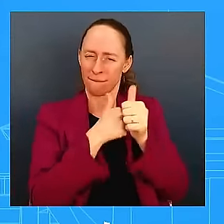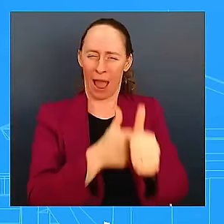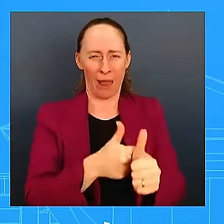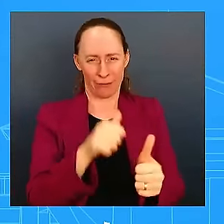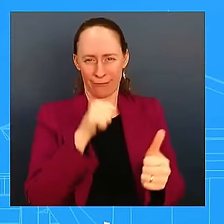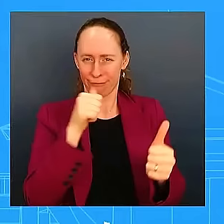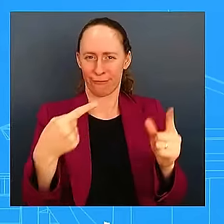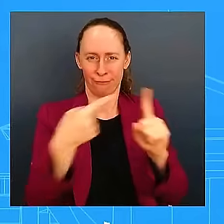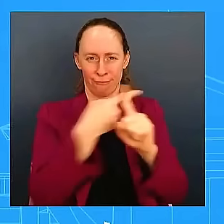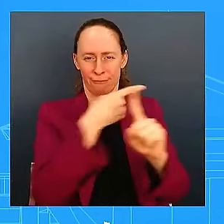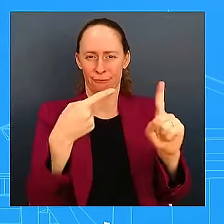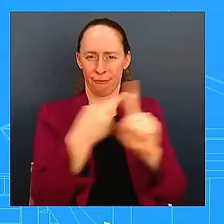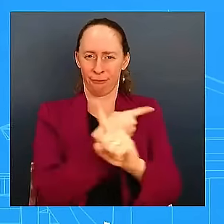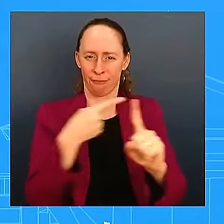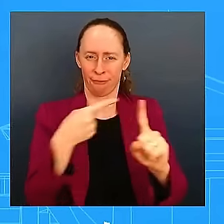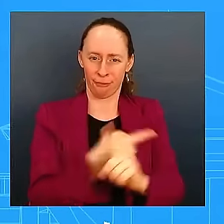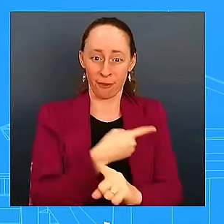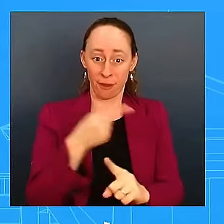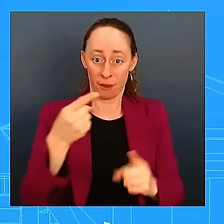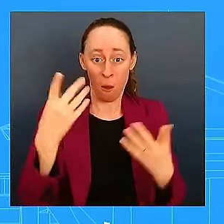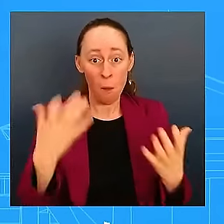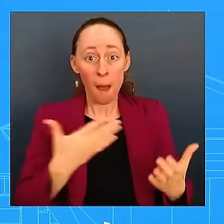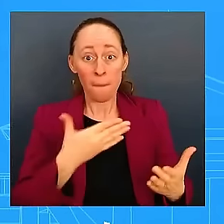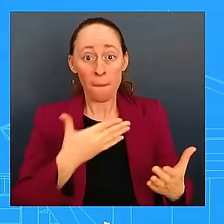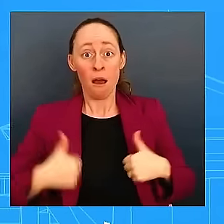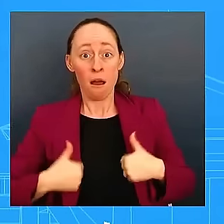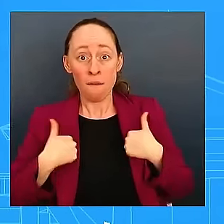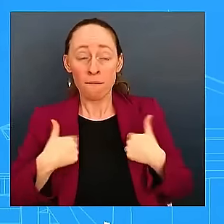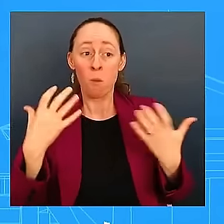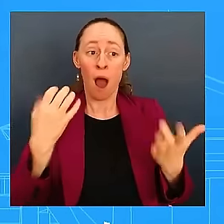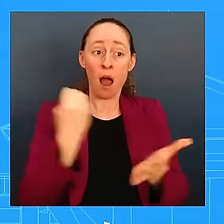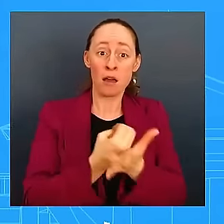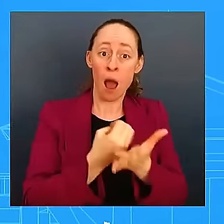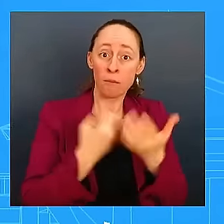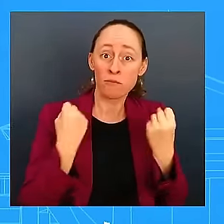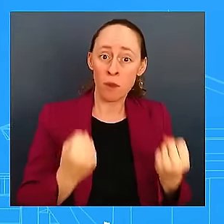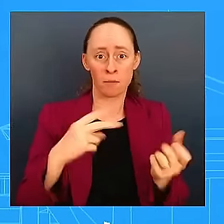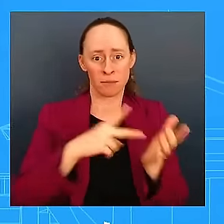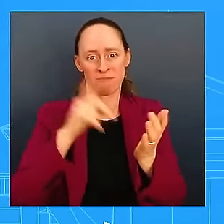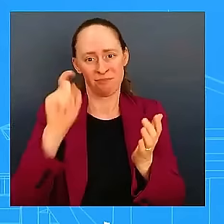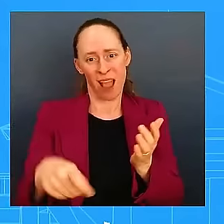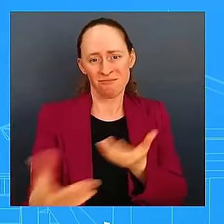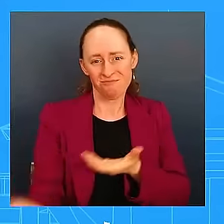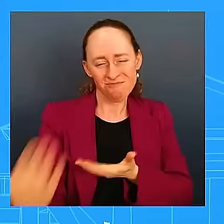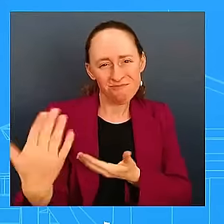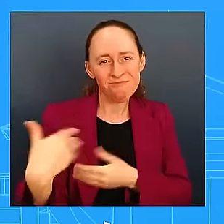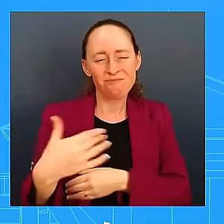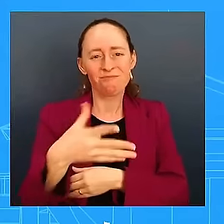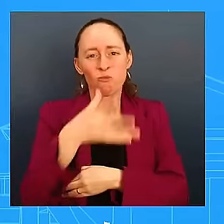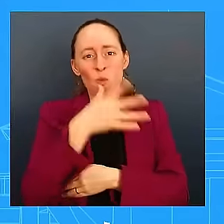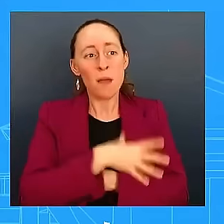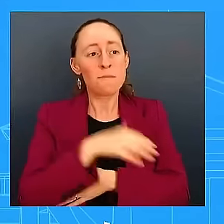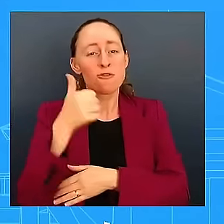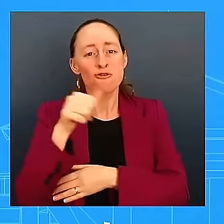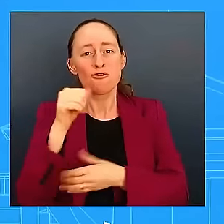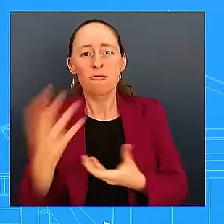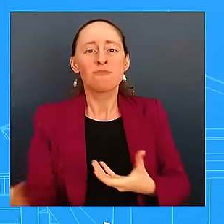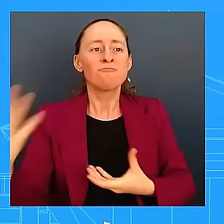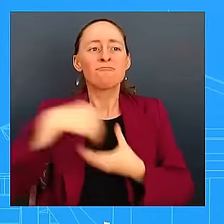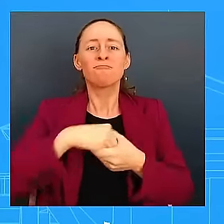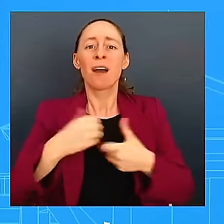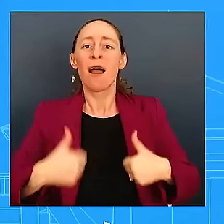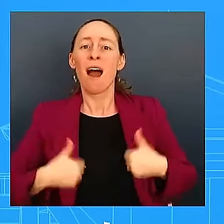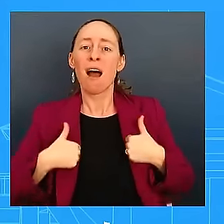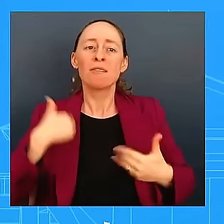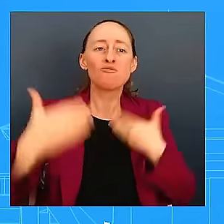unless women are able to participate in all aspects of society without limitations. So we will continue